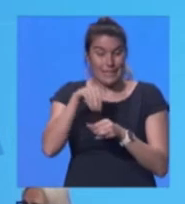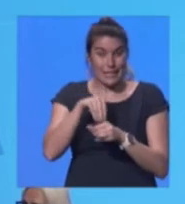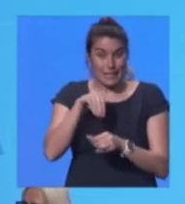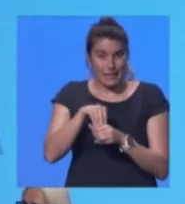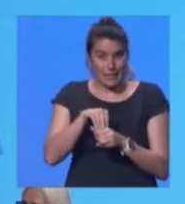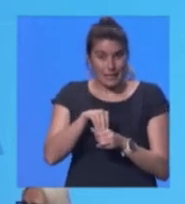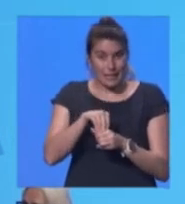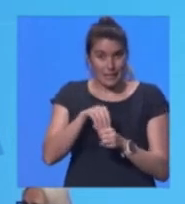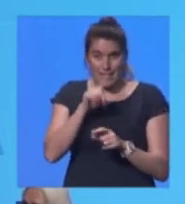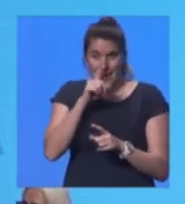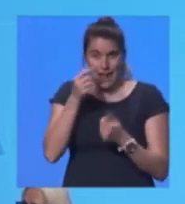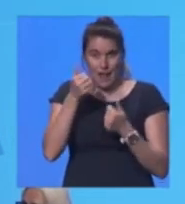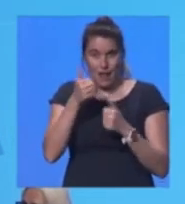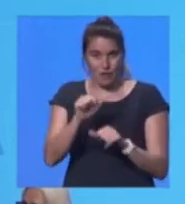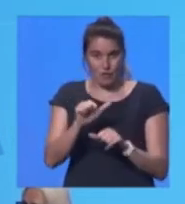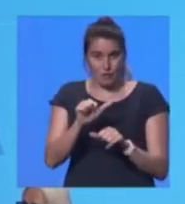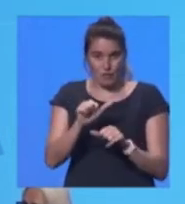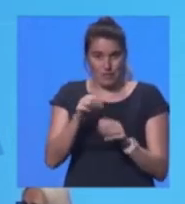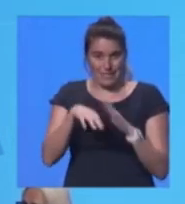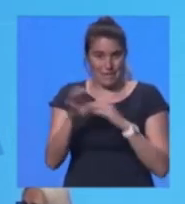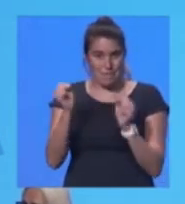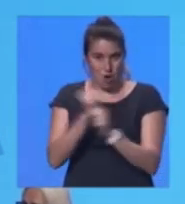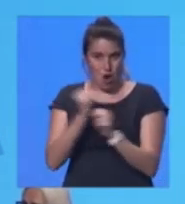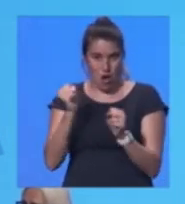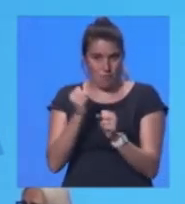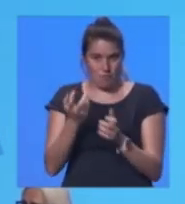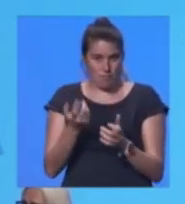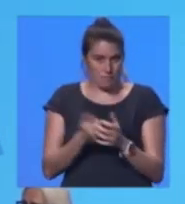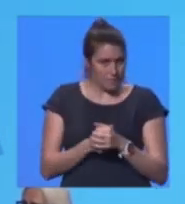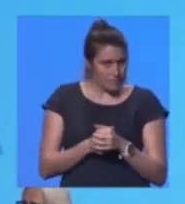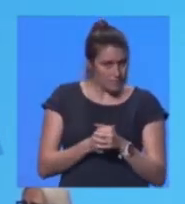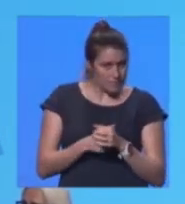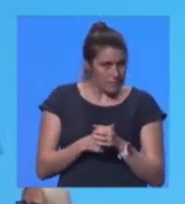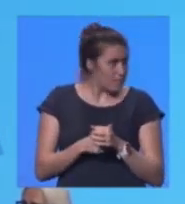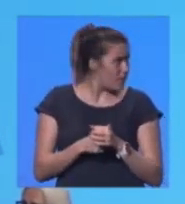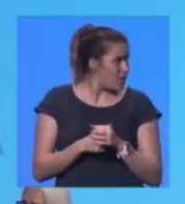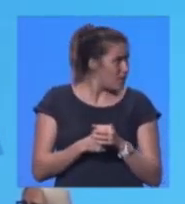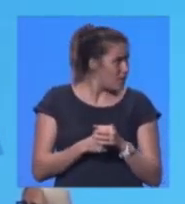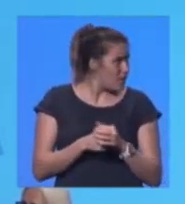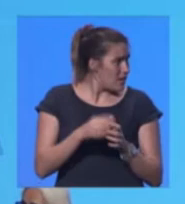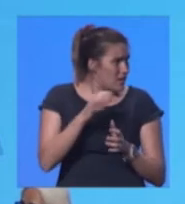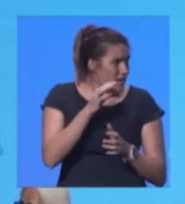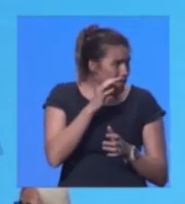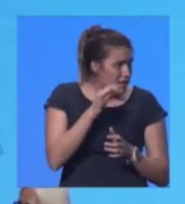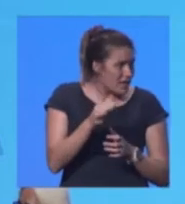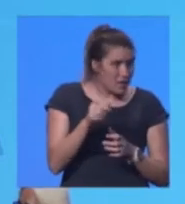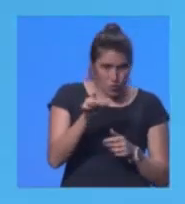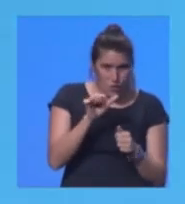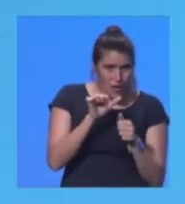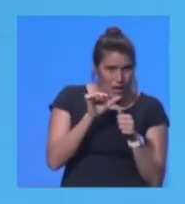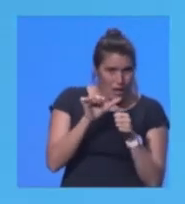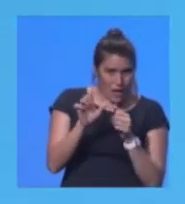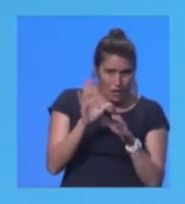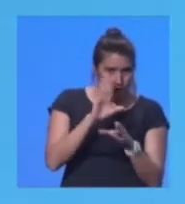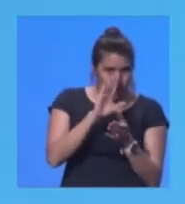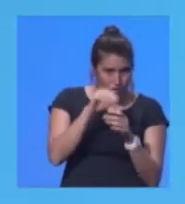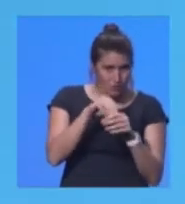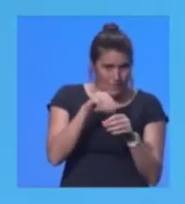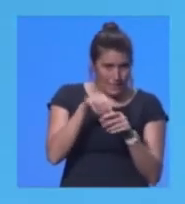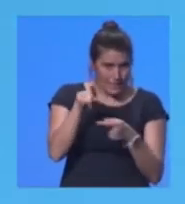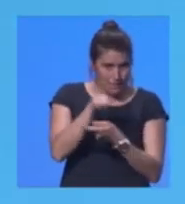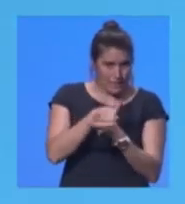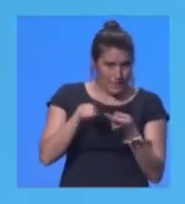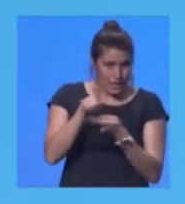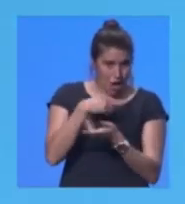can't be used for bombs. In actual fact, it burns bombs. Can I just ask, you've been an excellent contributor to this